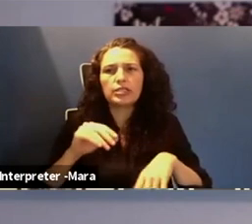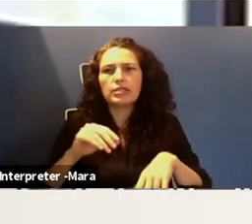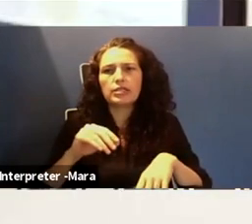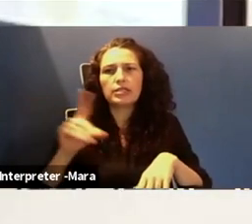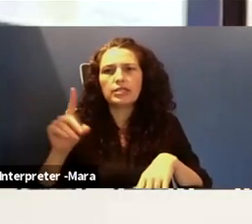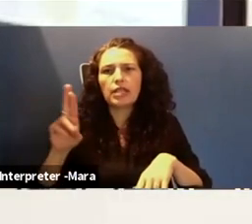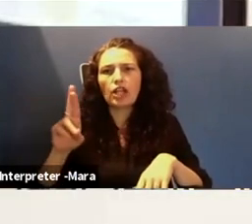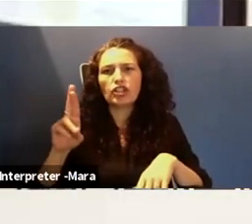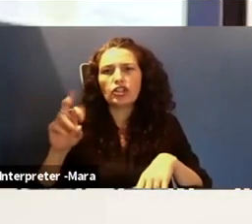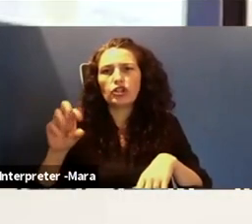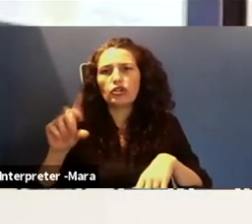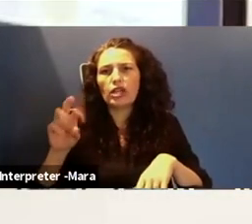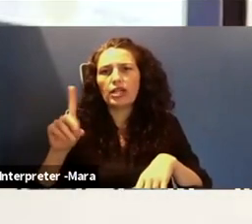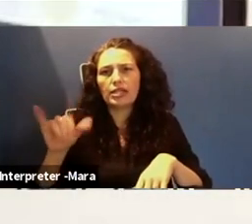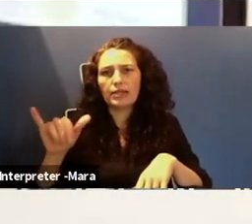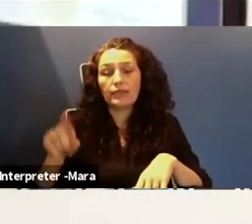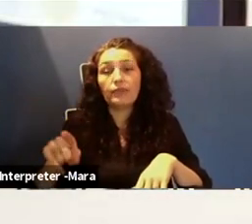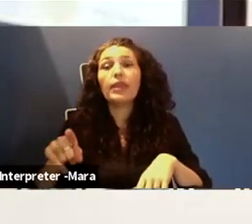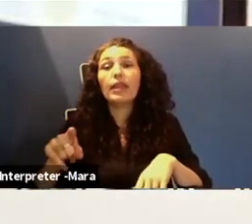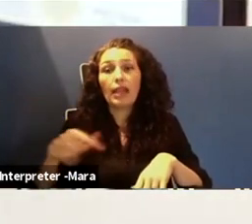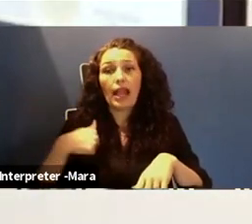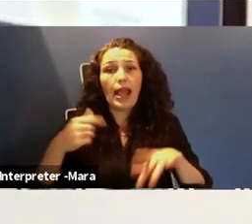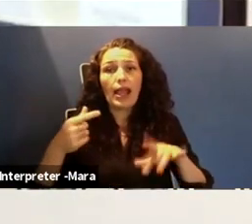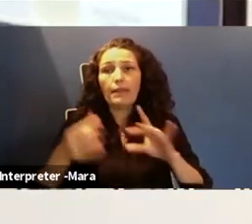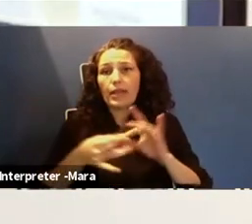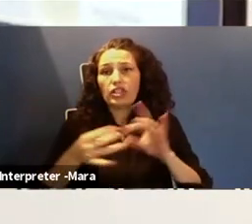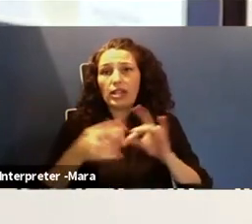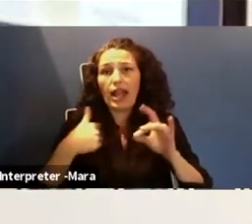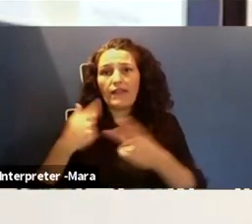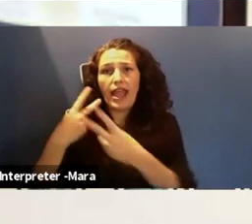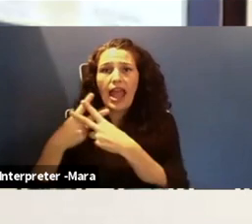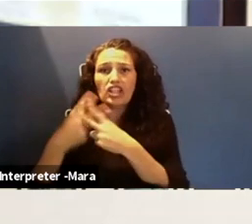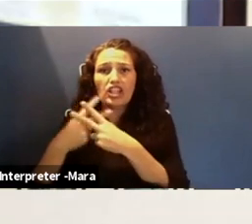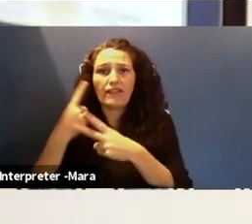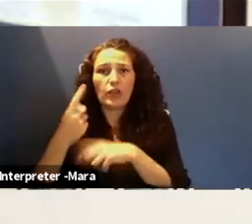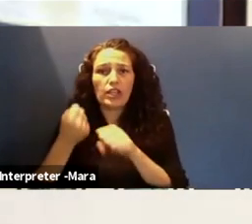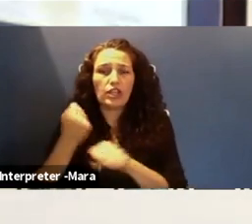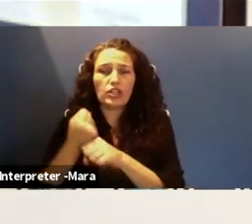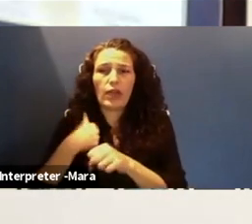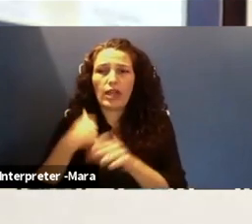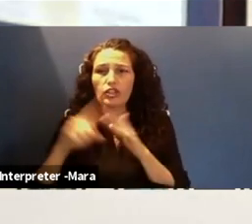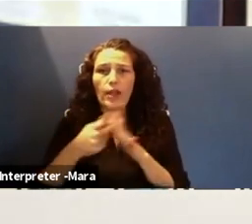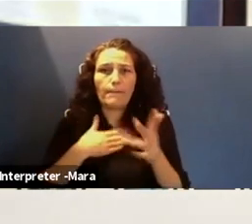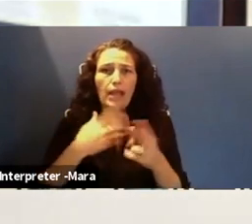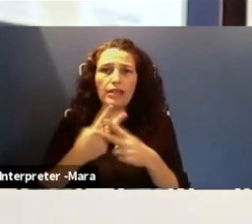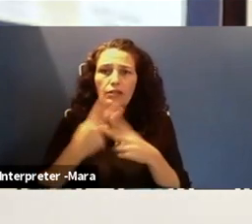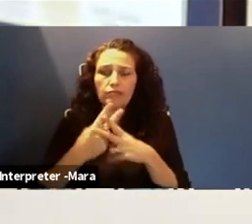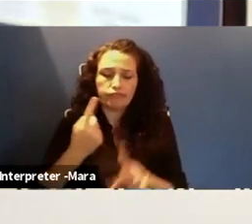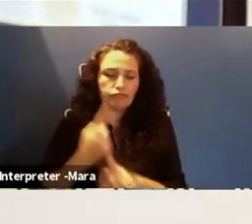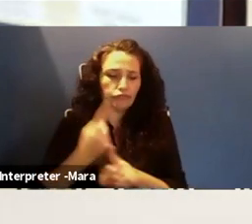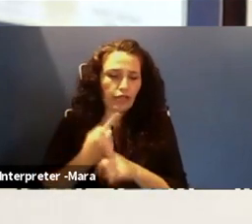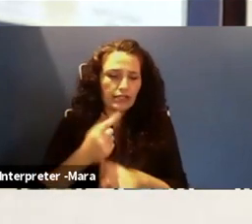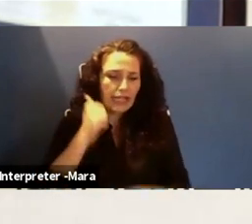That's fine. Okay. Um, so as I mentioned, I always have a hashtag for the year. So that's kind of like starting my year off. Right. And it's also like daily